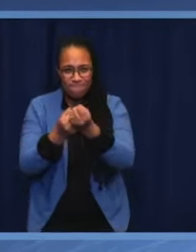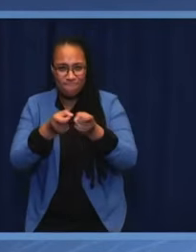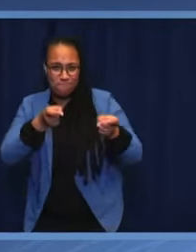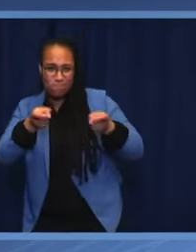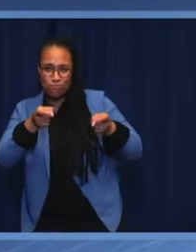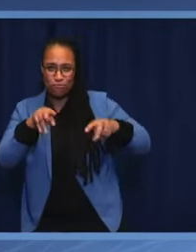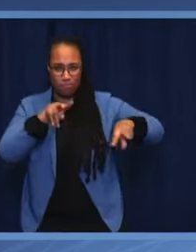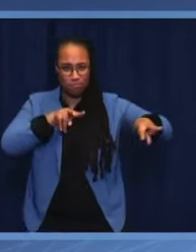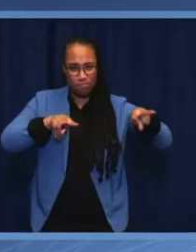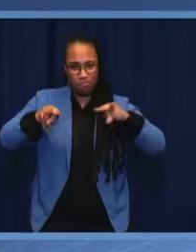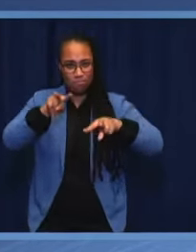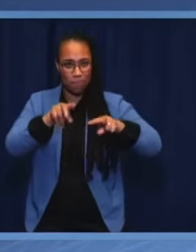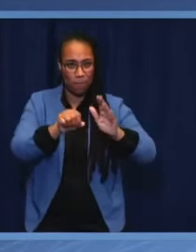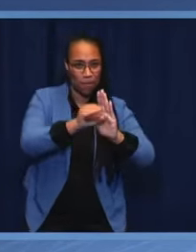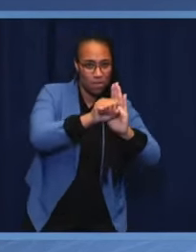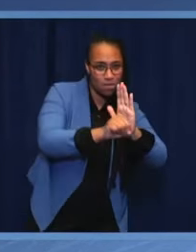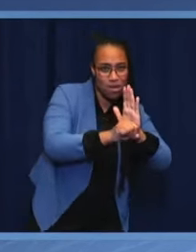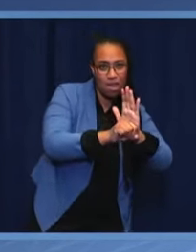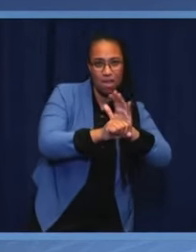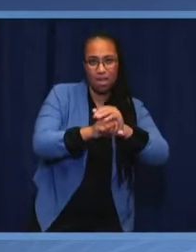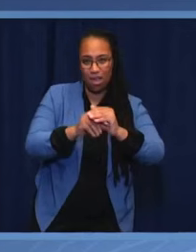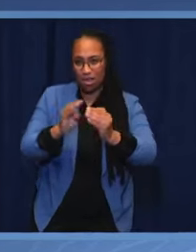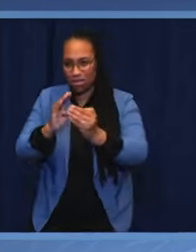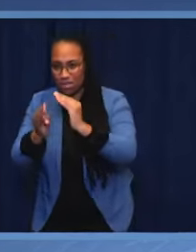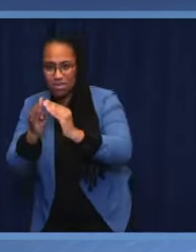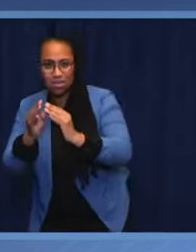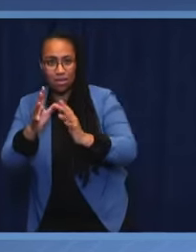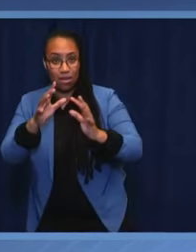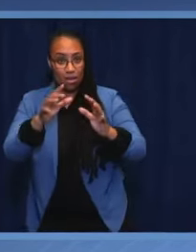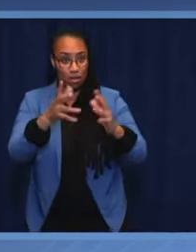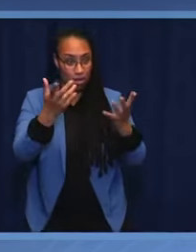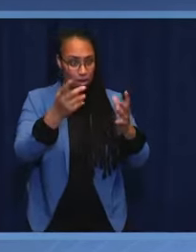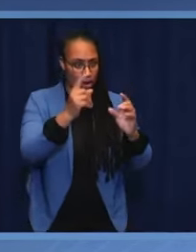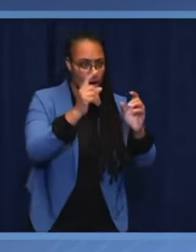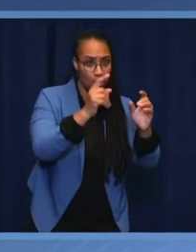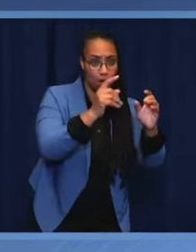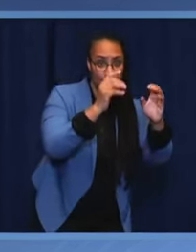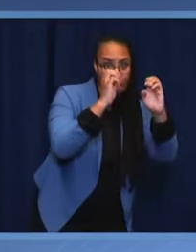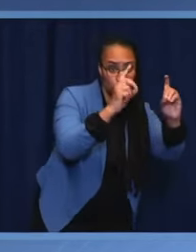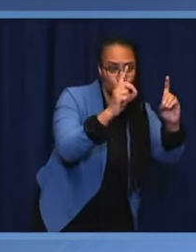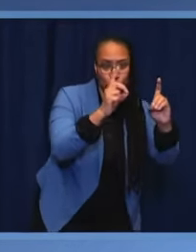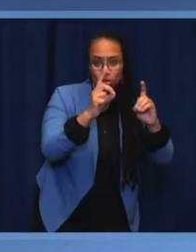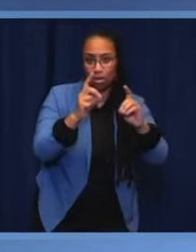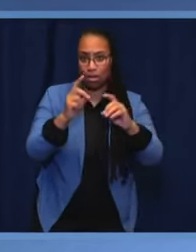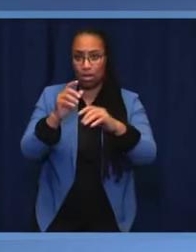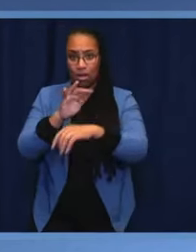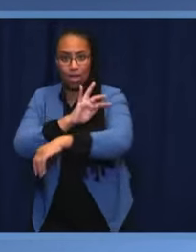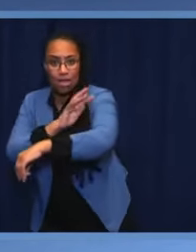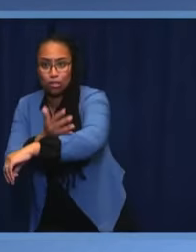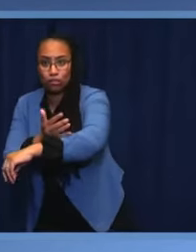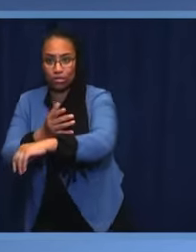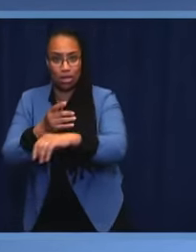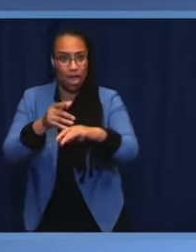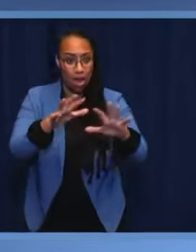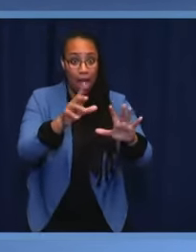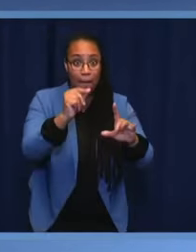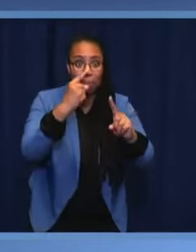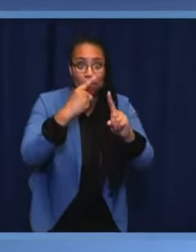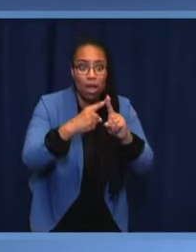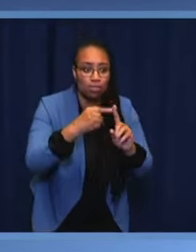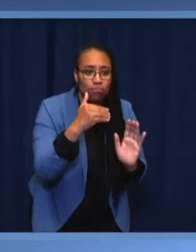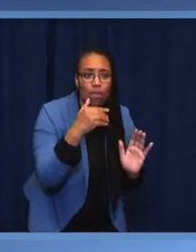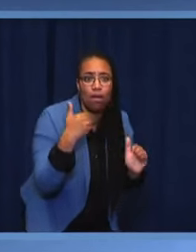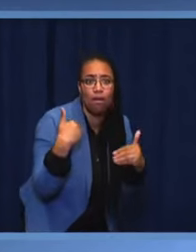education, especially the education of young girls. This is a priority for us, because we believe that for democracy to flourish,